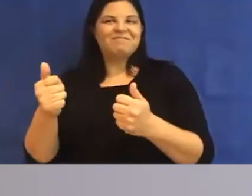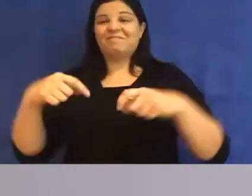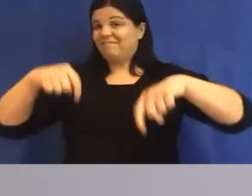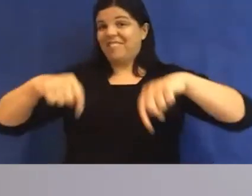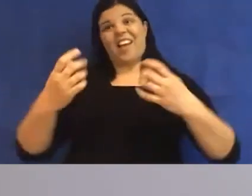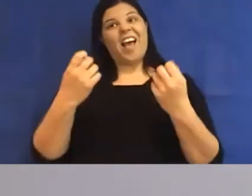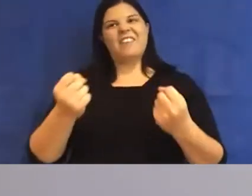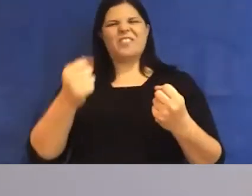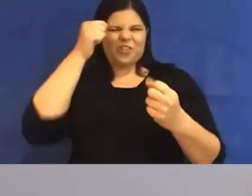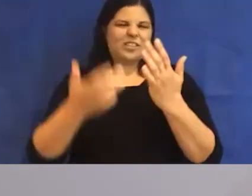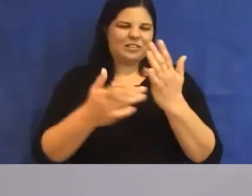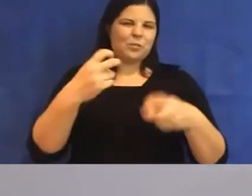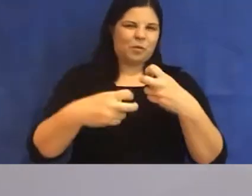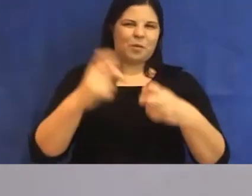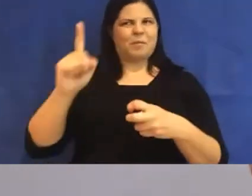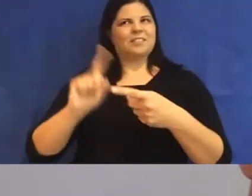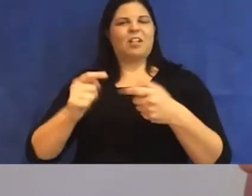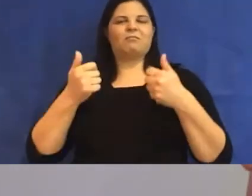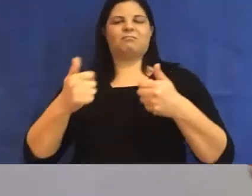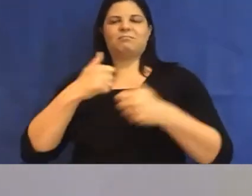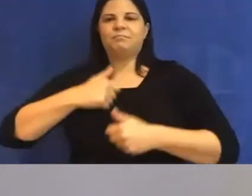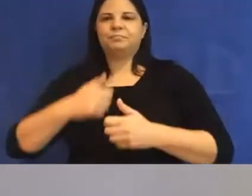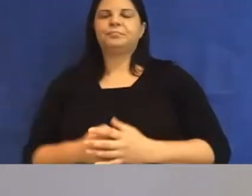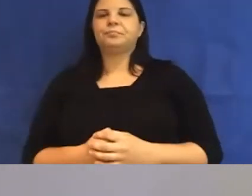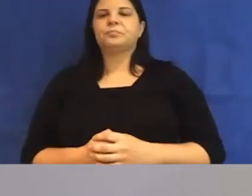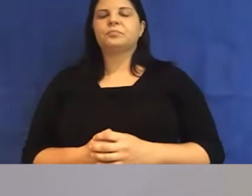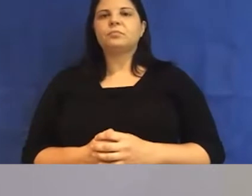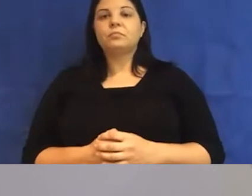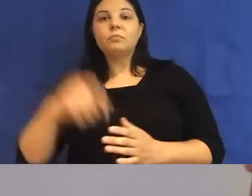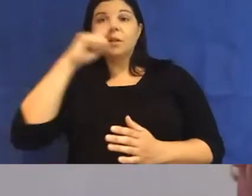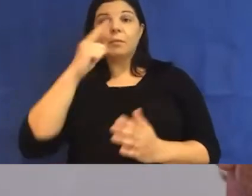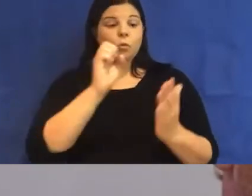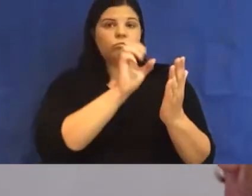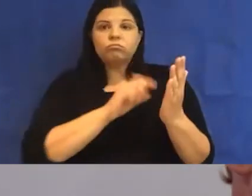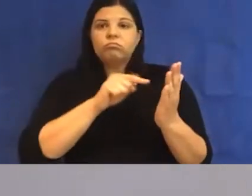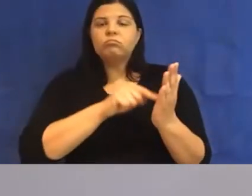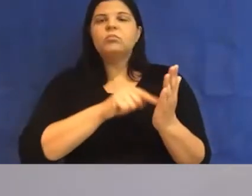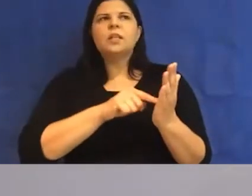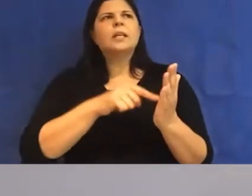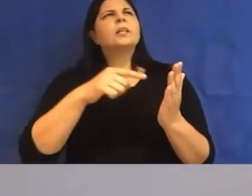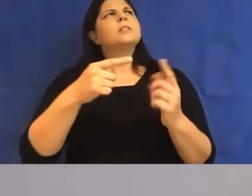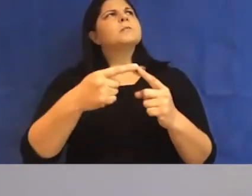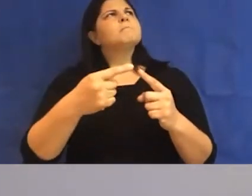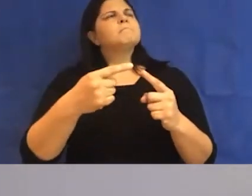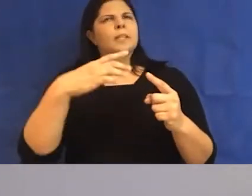It's also meant that we've asked ourselves and our contributors to reflect on the ongoing effects of colonialism around the world.